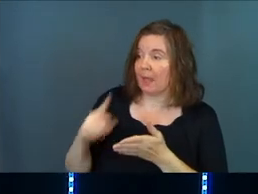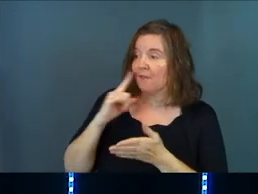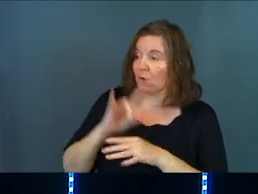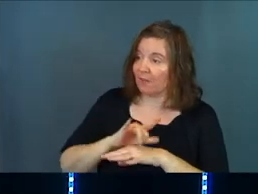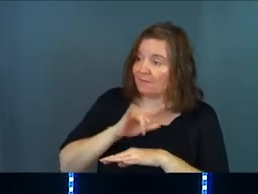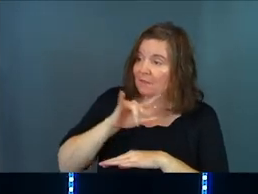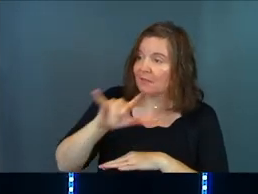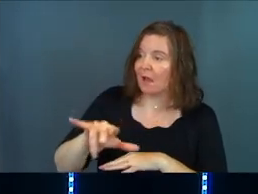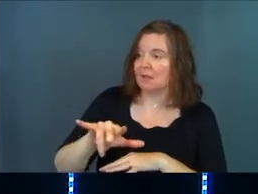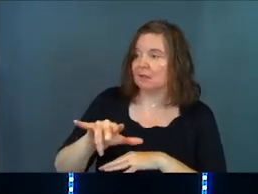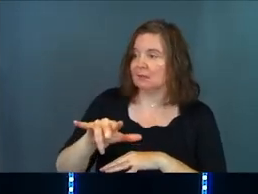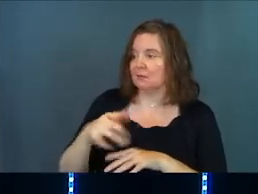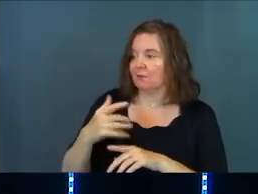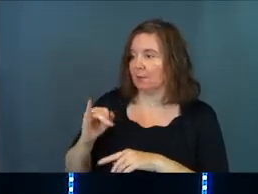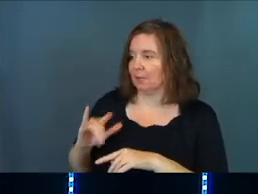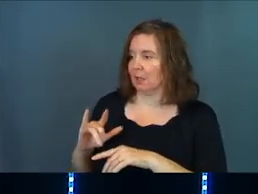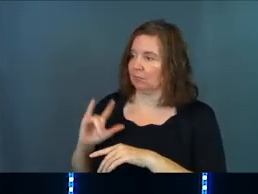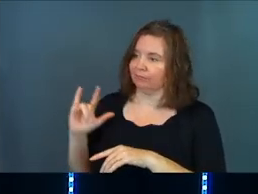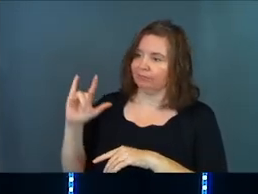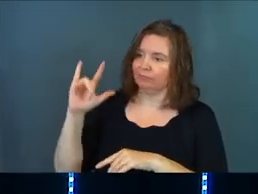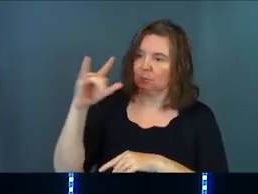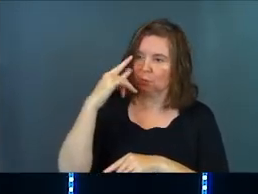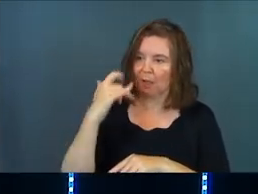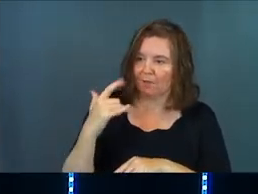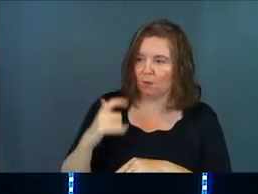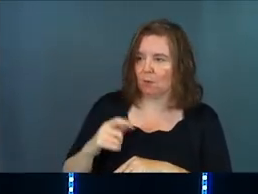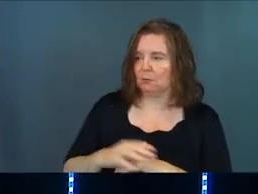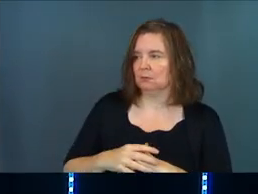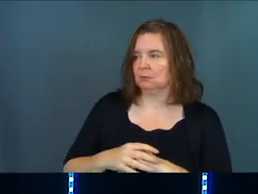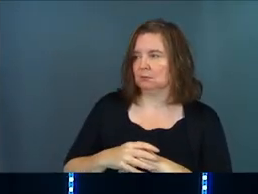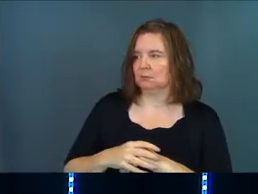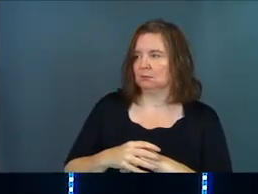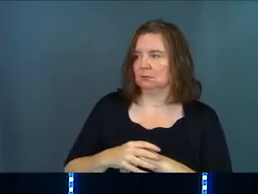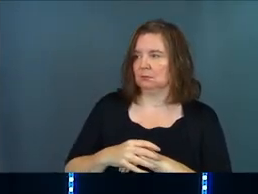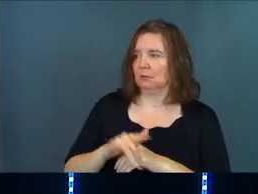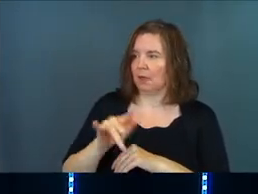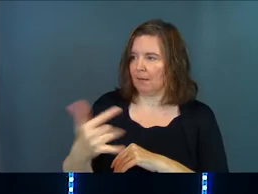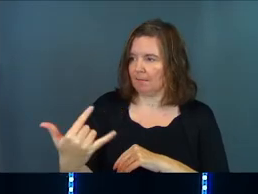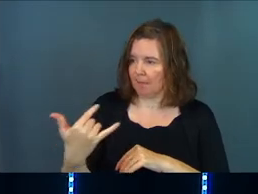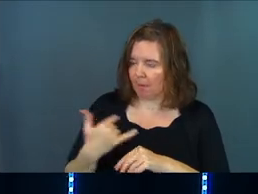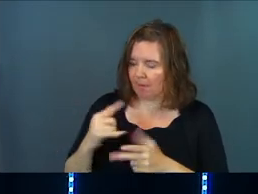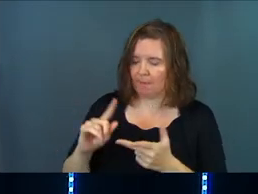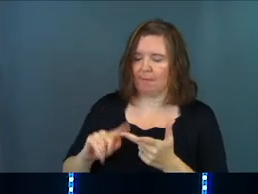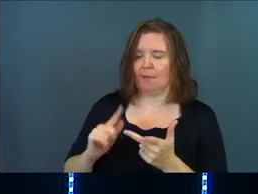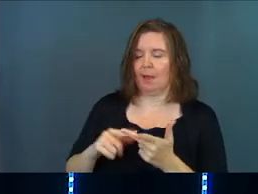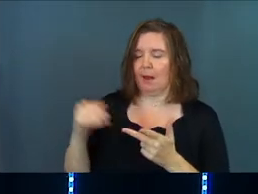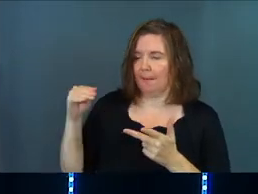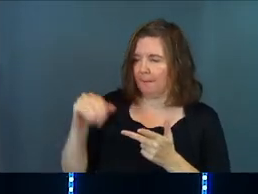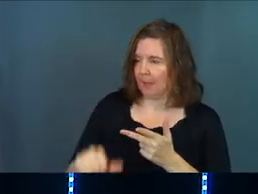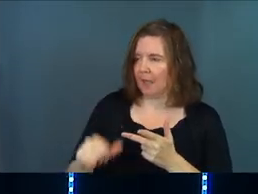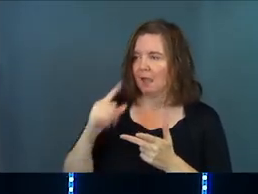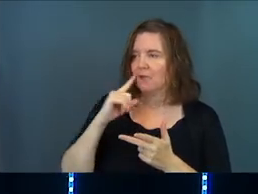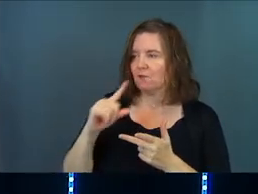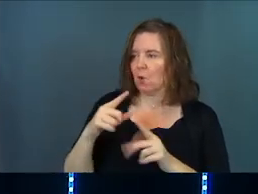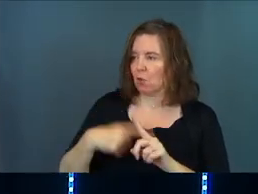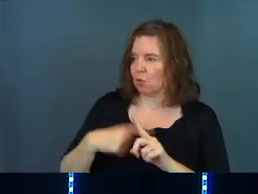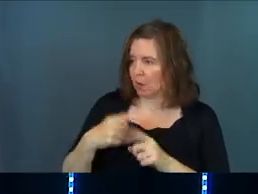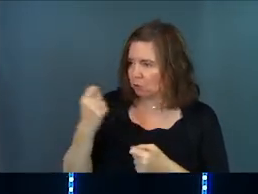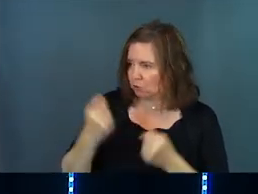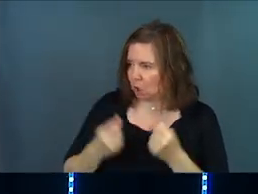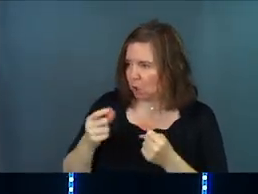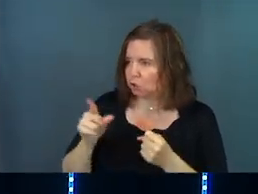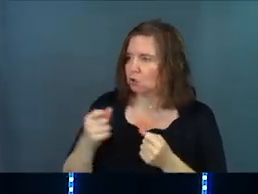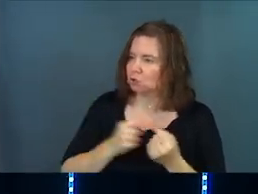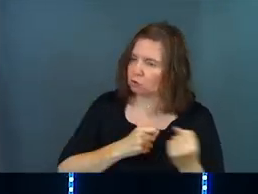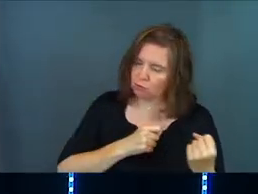for the flights to get you from Illinois to Northern California. Thousands of dollars and back. So I'm also going to pay for the rental car